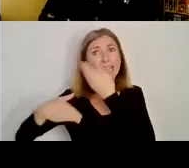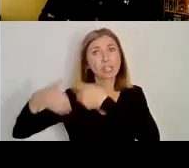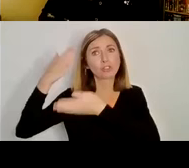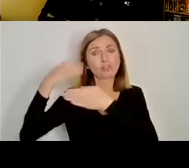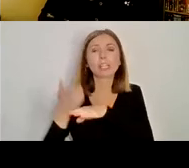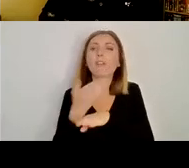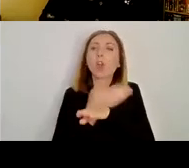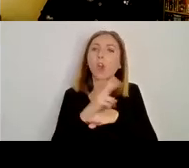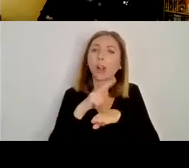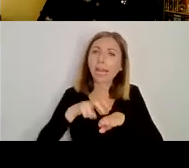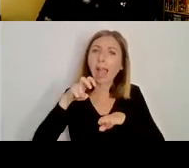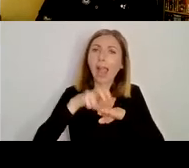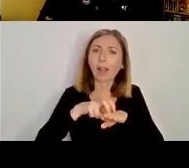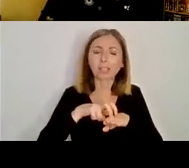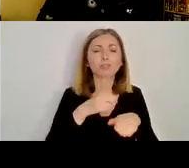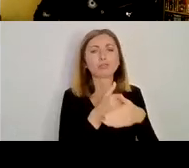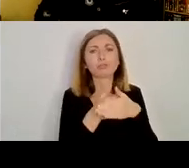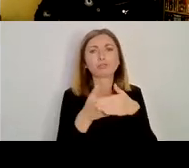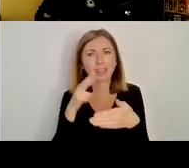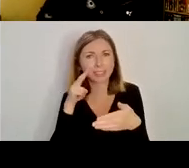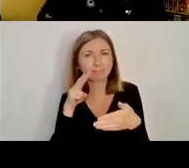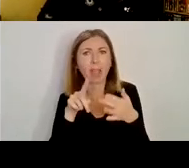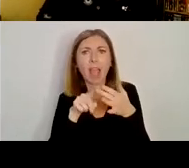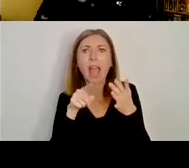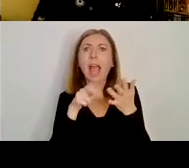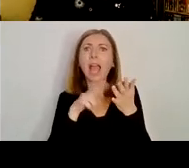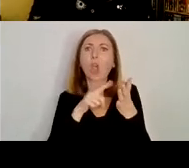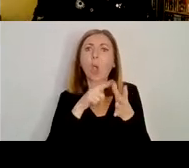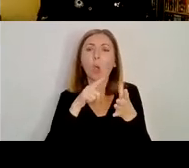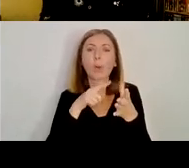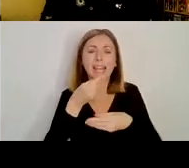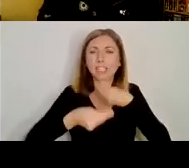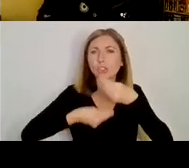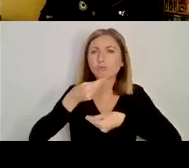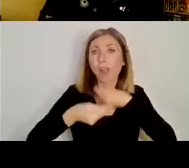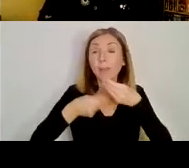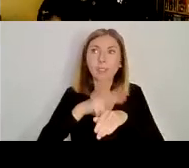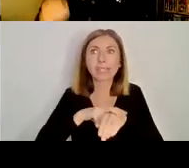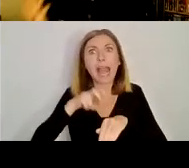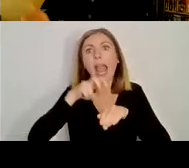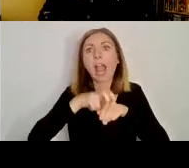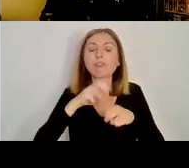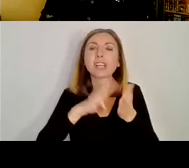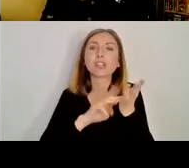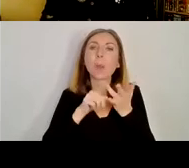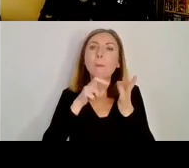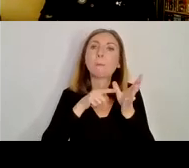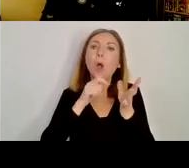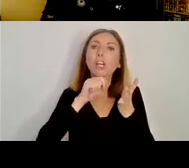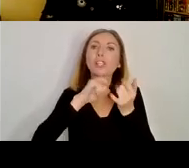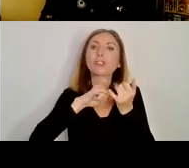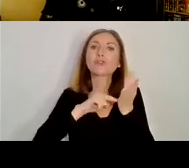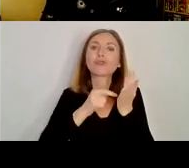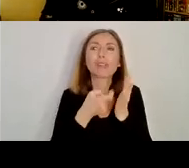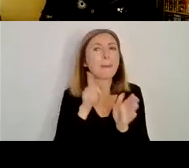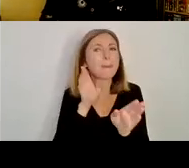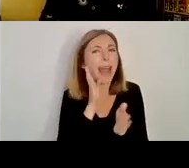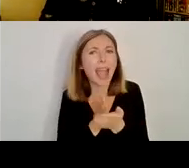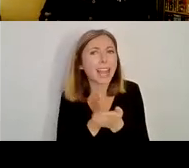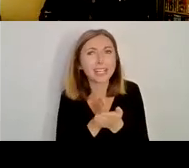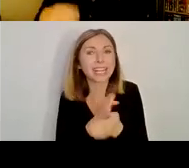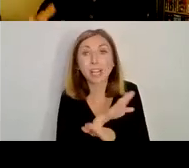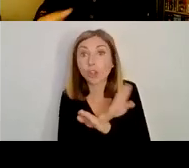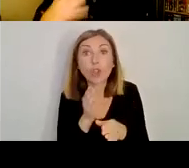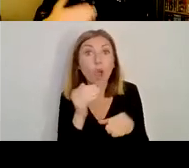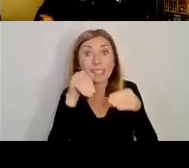very often Iona is sort of unproblematically described as being being an Irish monastery. We have to remember it's actually not located in Ireland.